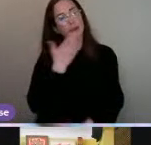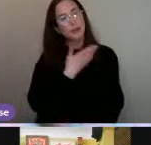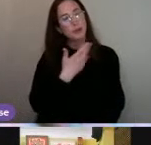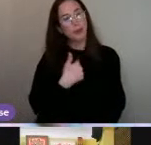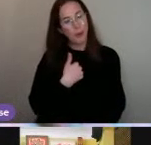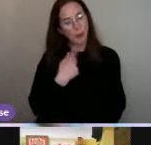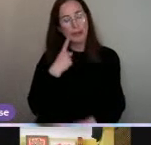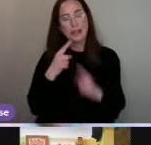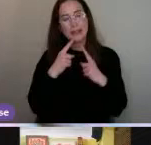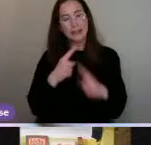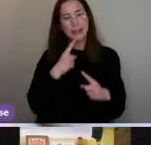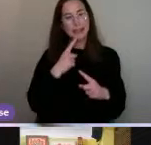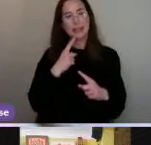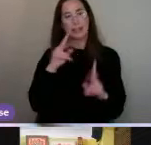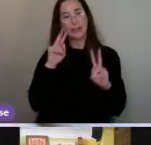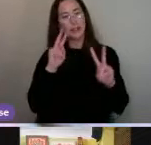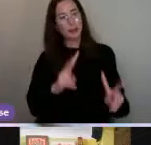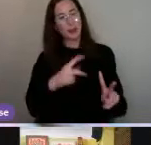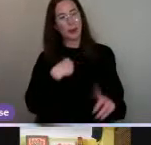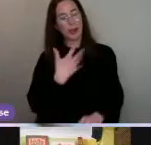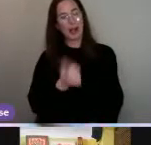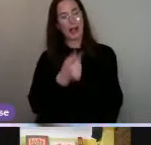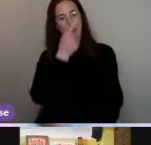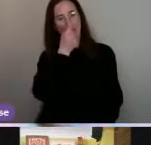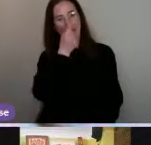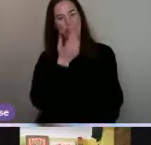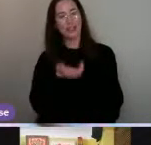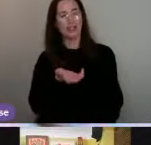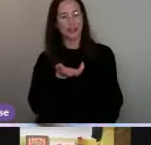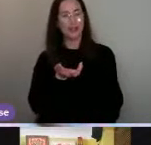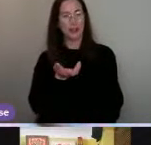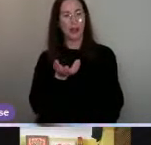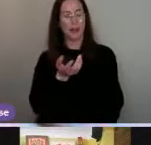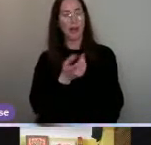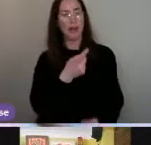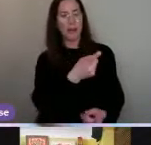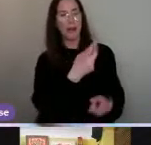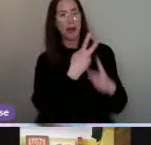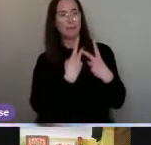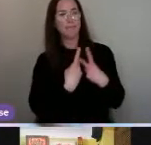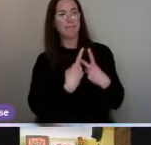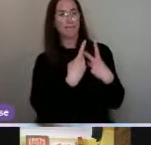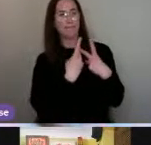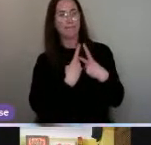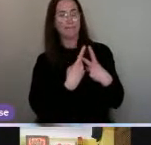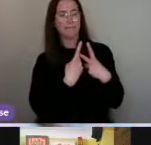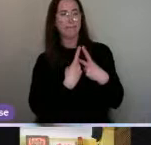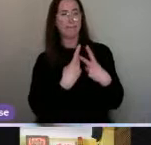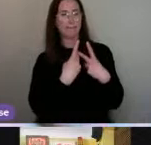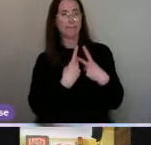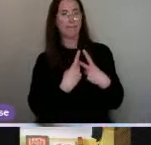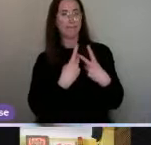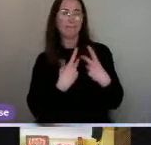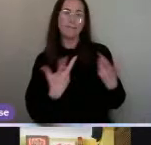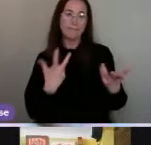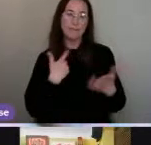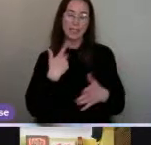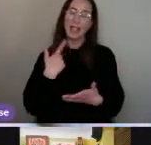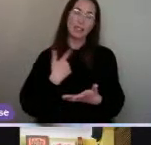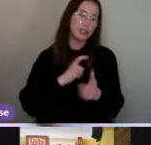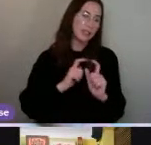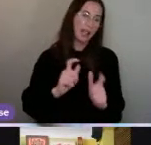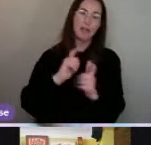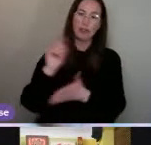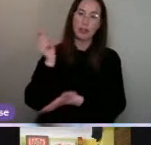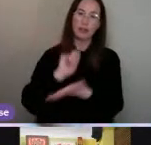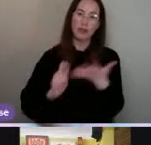I had teachers that kind of saw that I had some form of potential and they, you know, put me under their wing. And I just keep on drawing. But